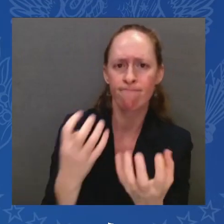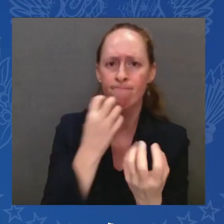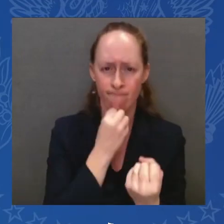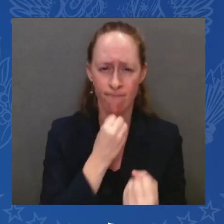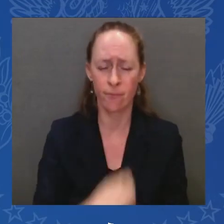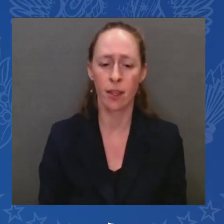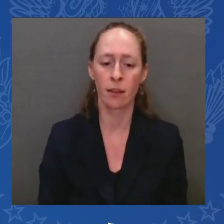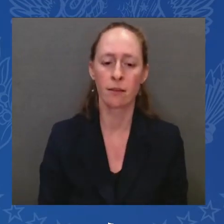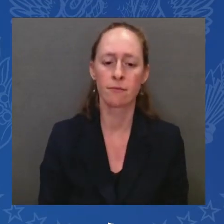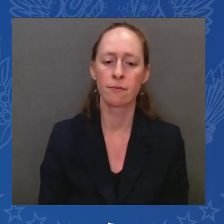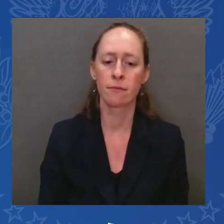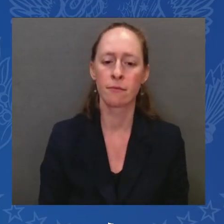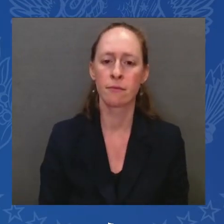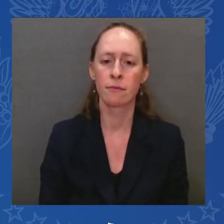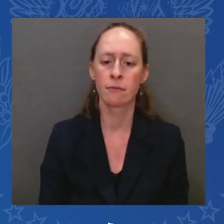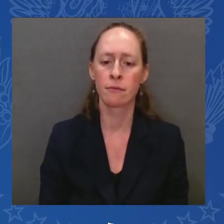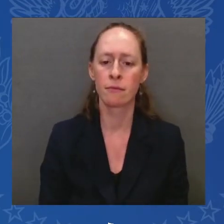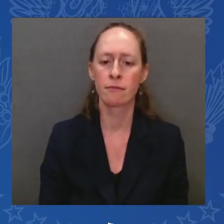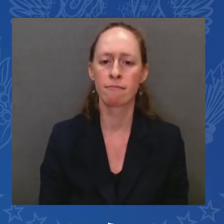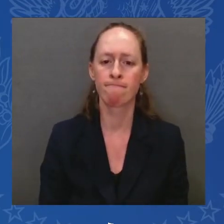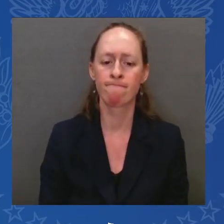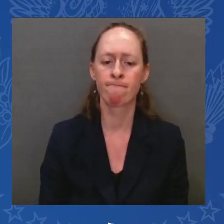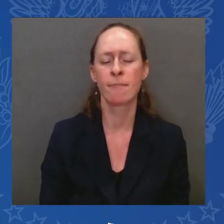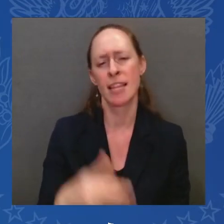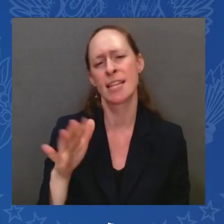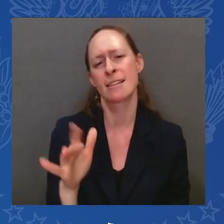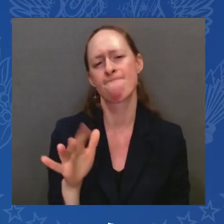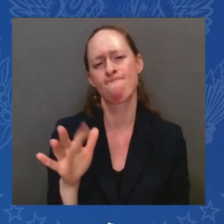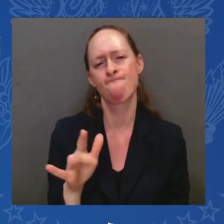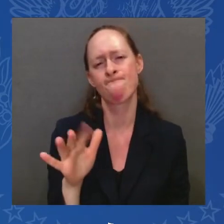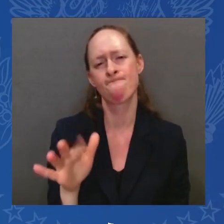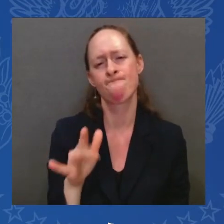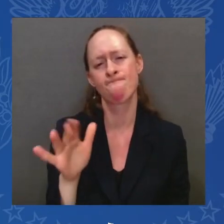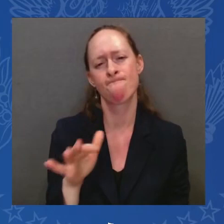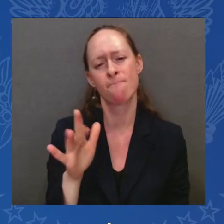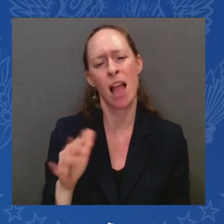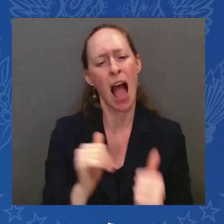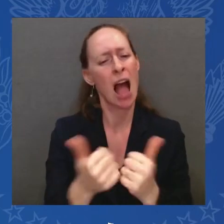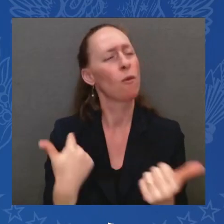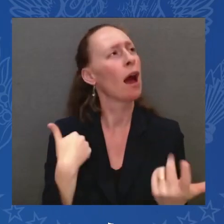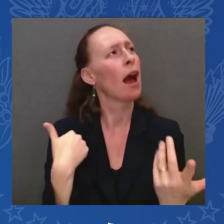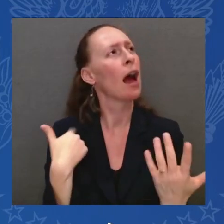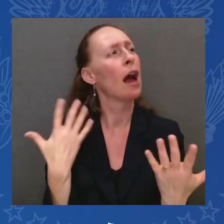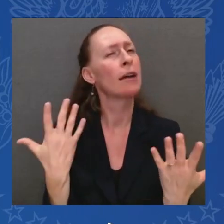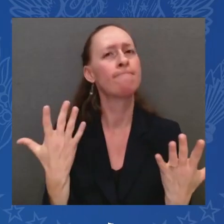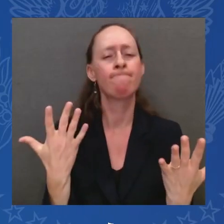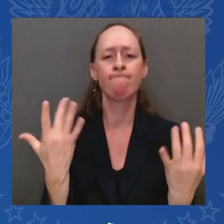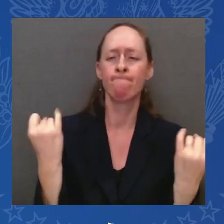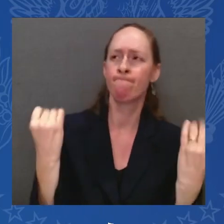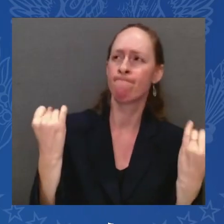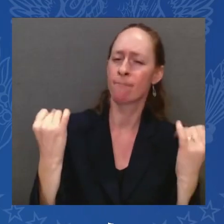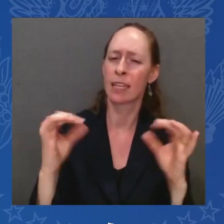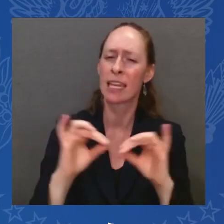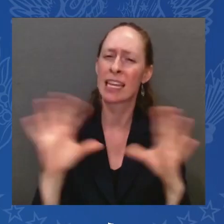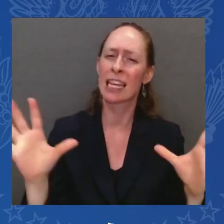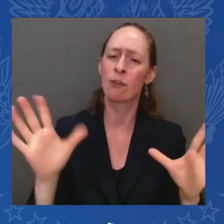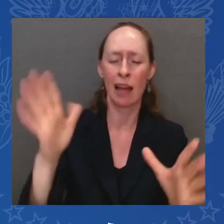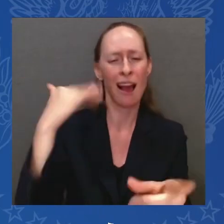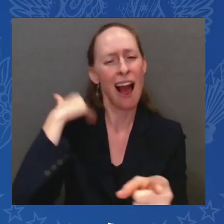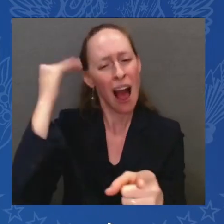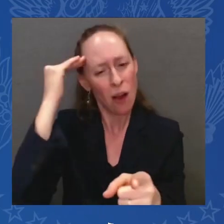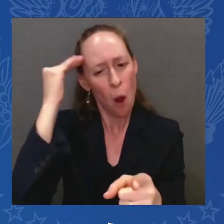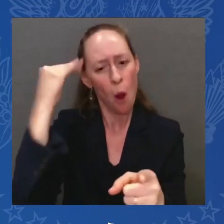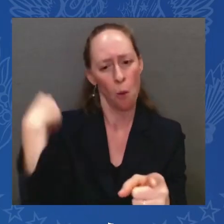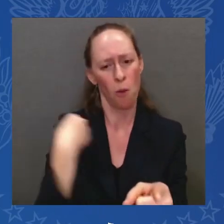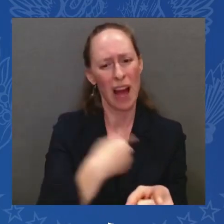sense of, I don't know quite how to say it, but I know we can overcome this. I